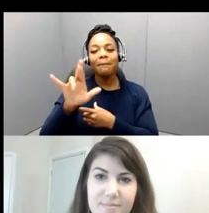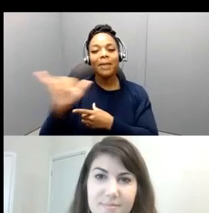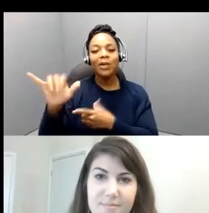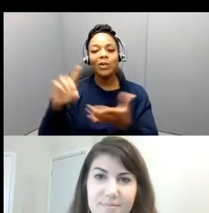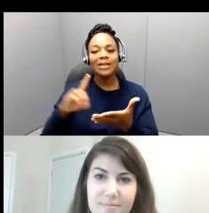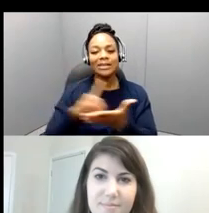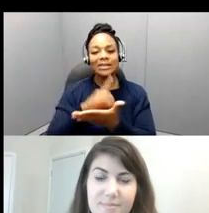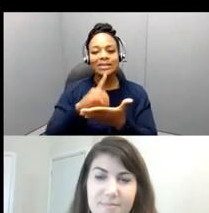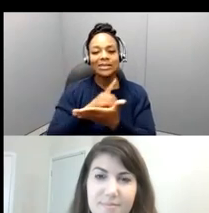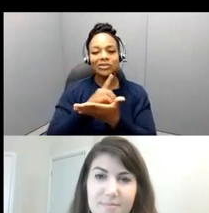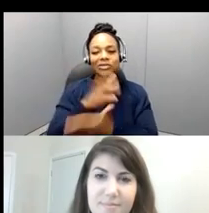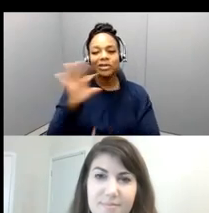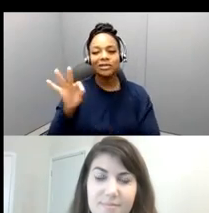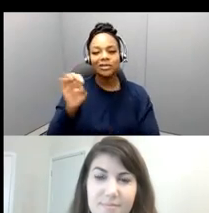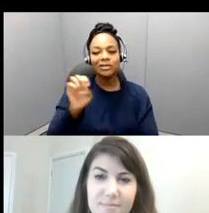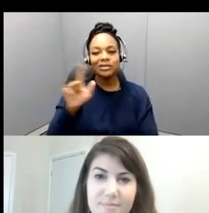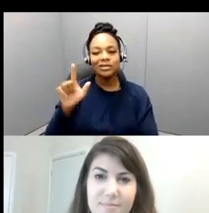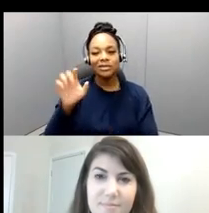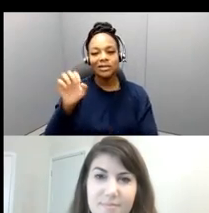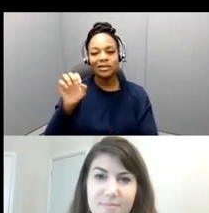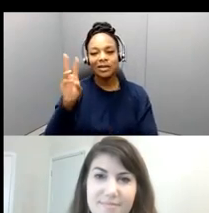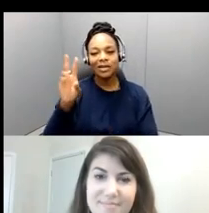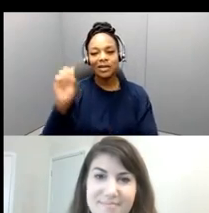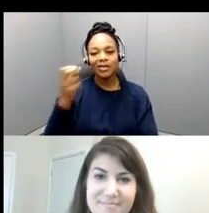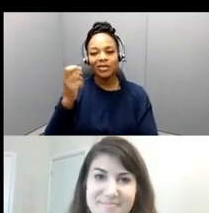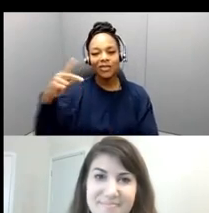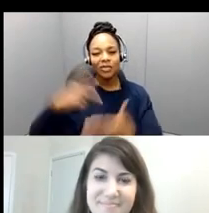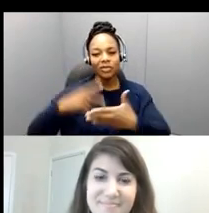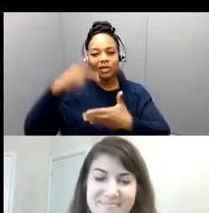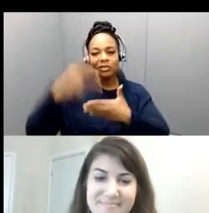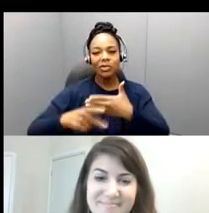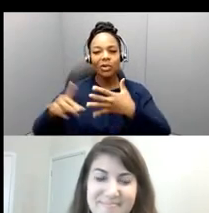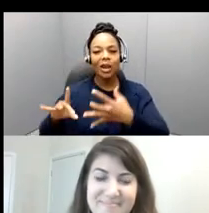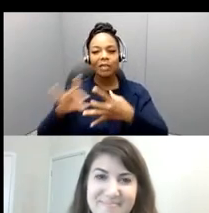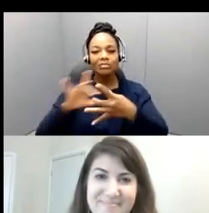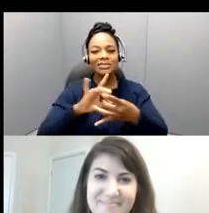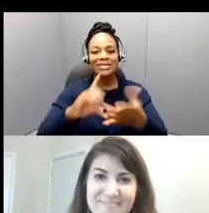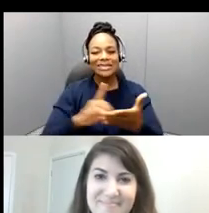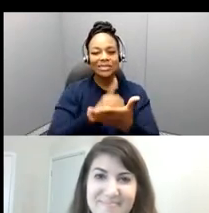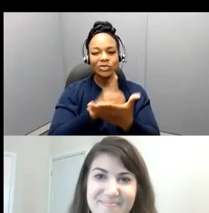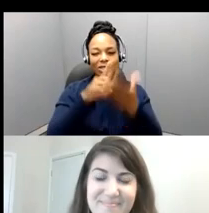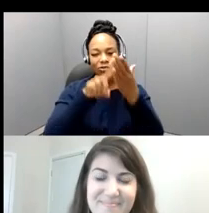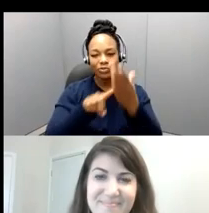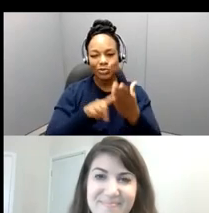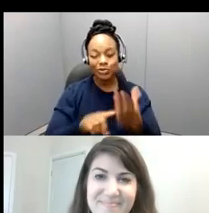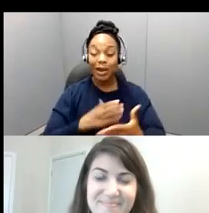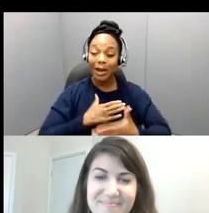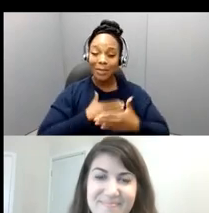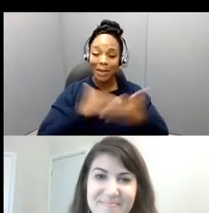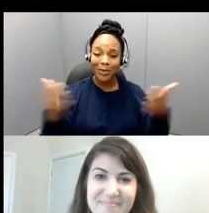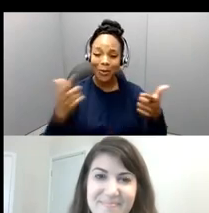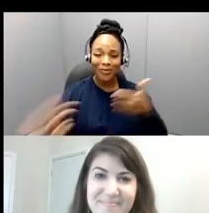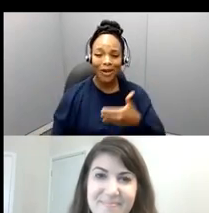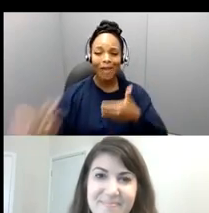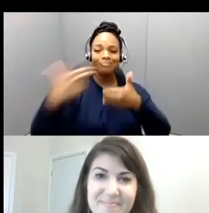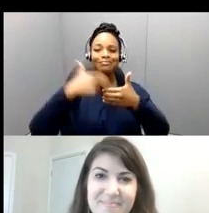Research. So glad that you all are able to join us today for this webinar.